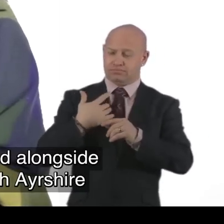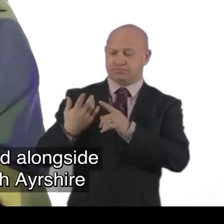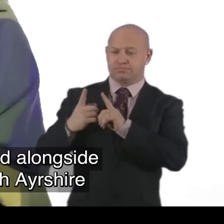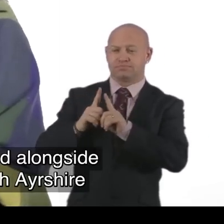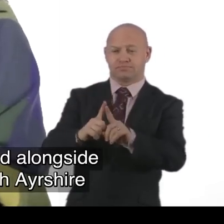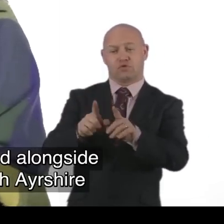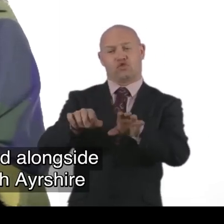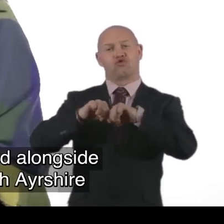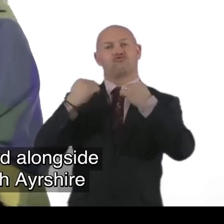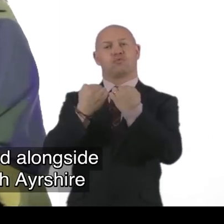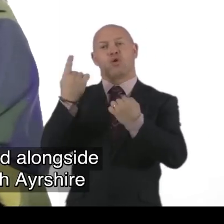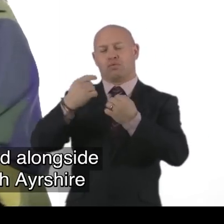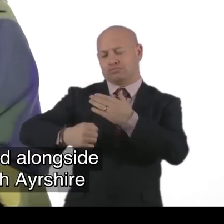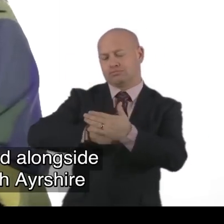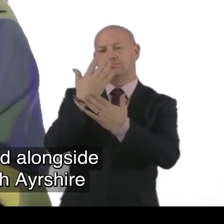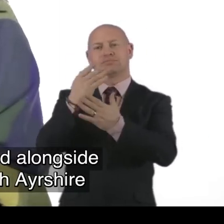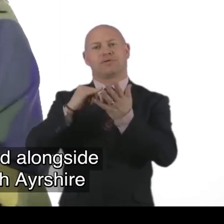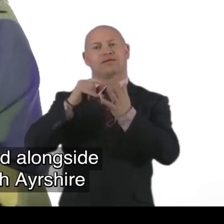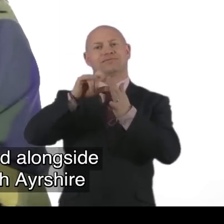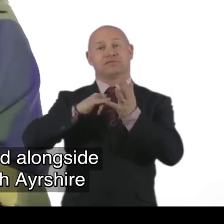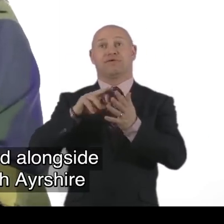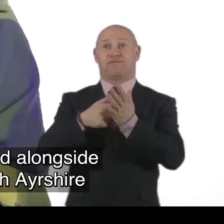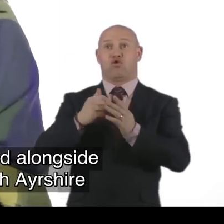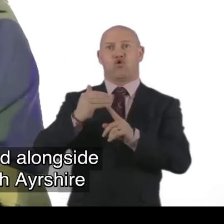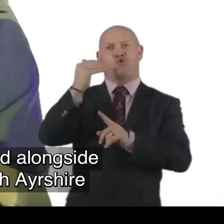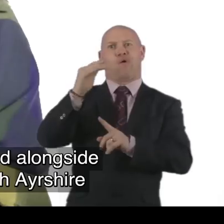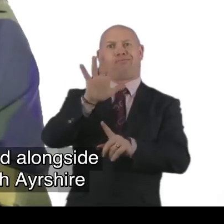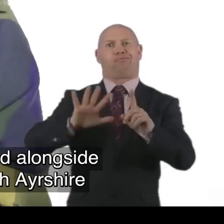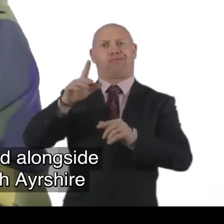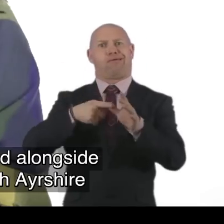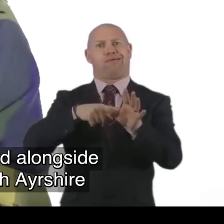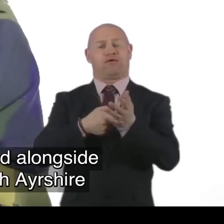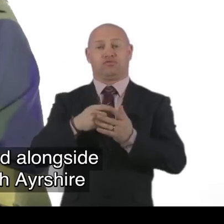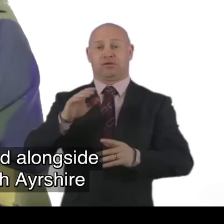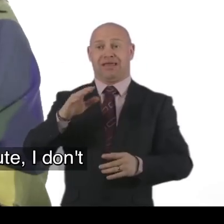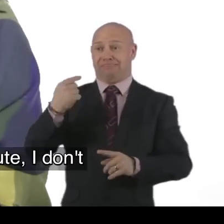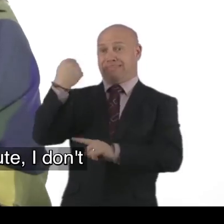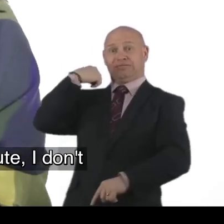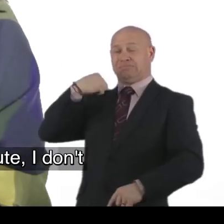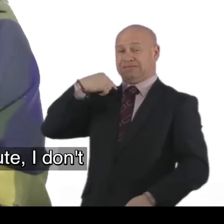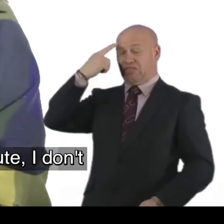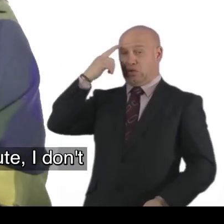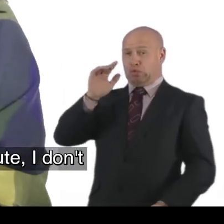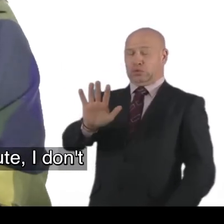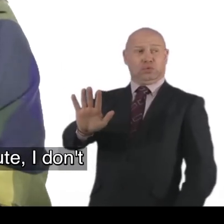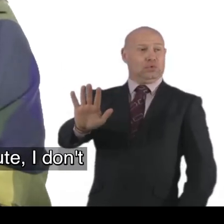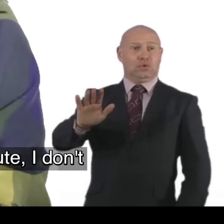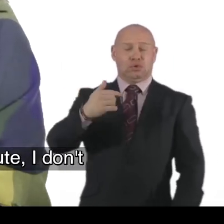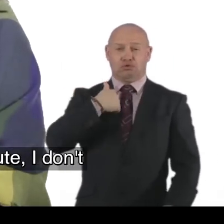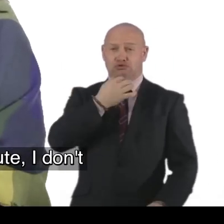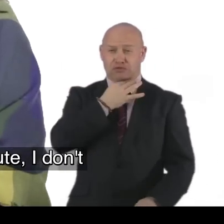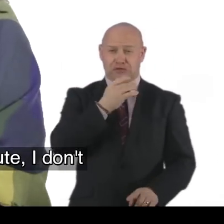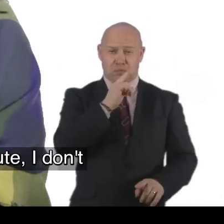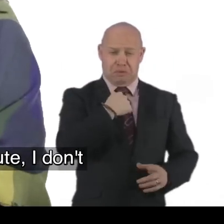I worked. Alongside. group. That were developing. Self-directed support. For North Ayrshire. And even. sat back. And thought. Wait a minute.